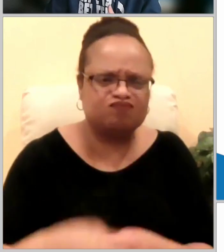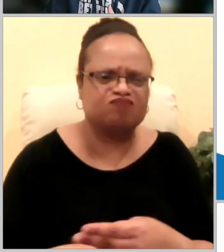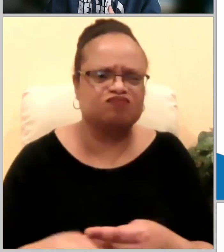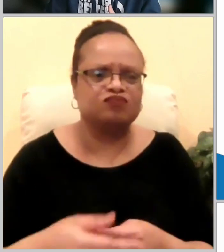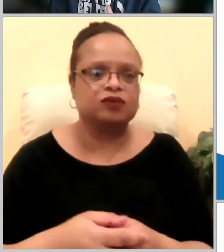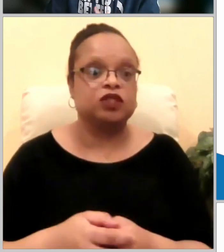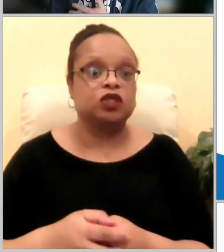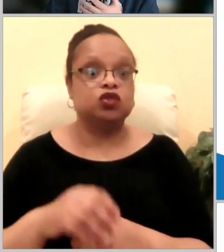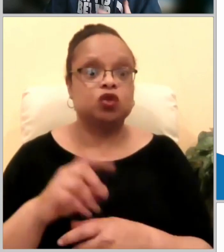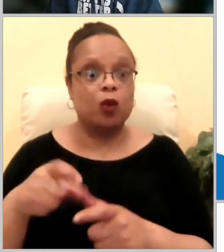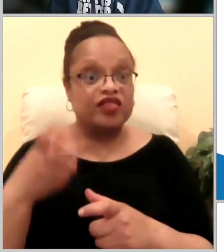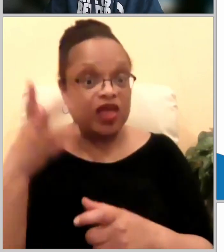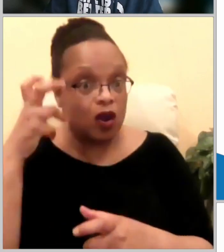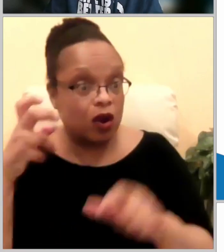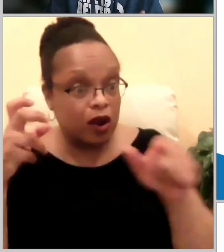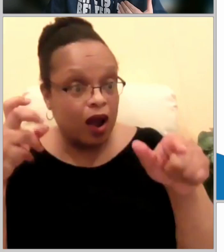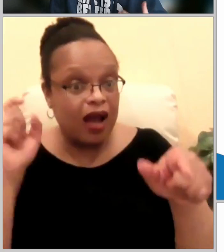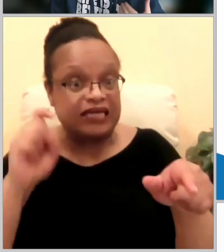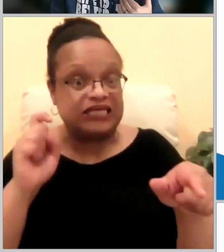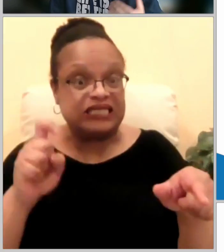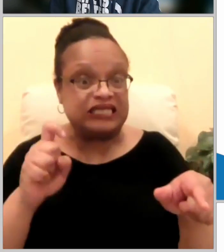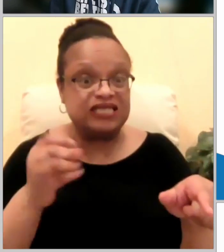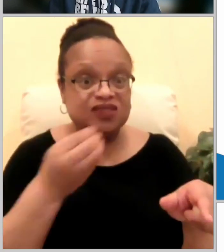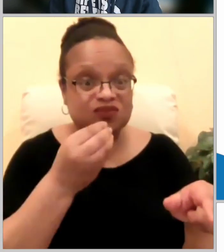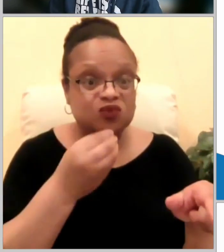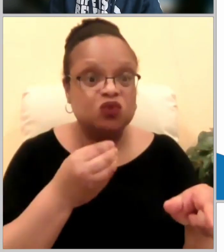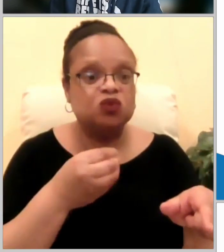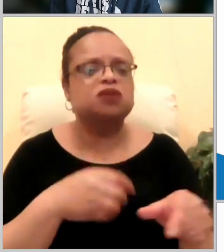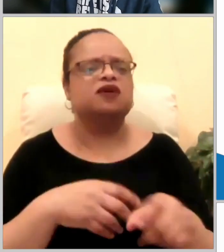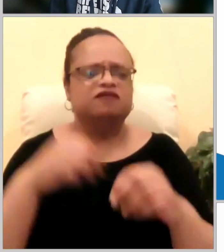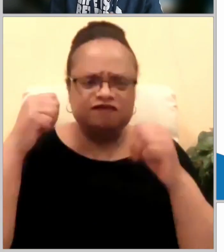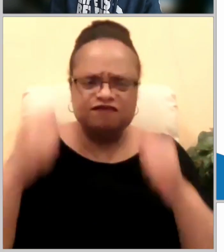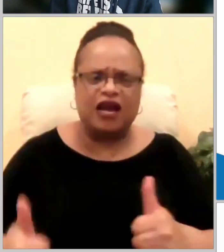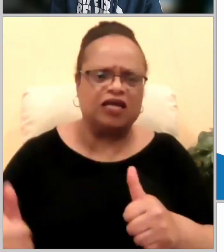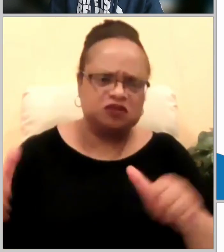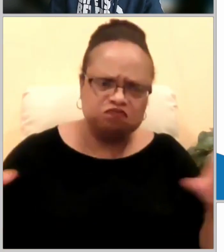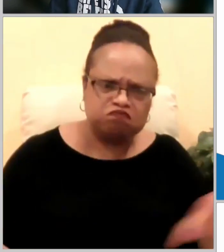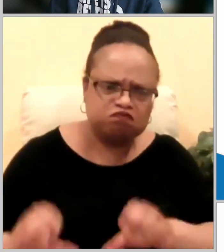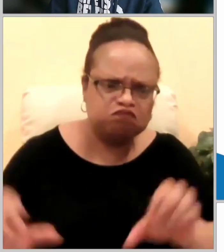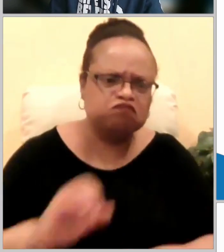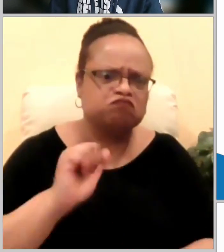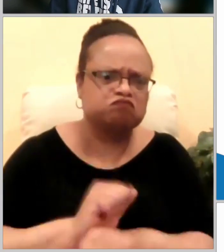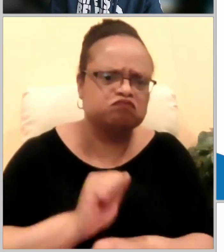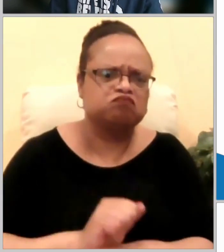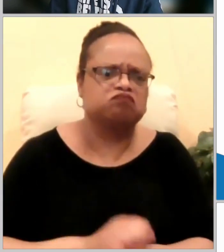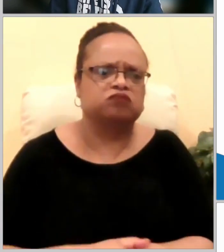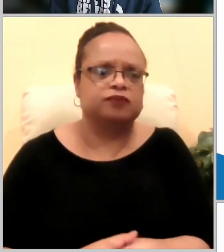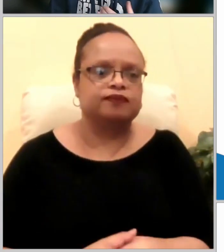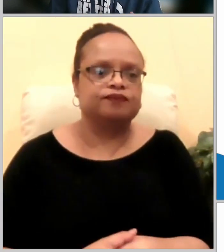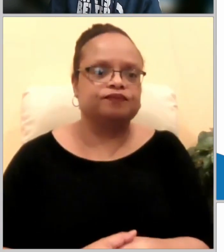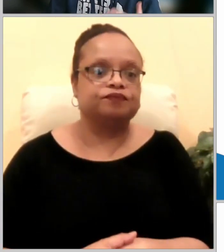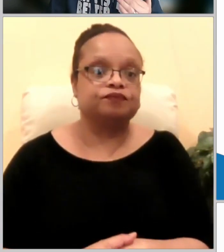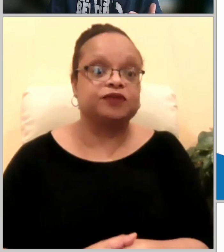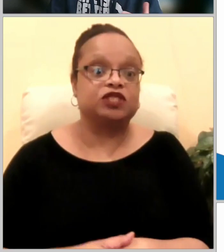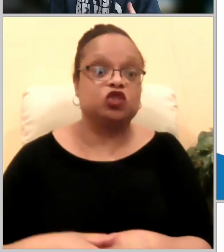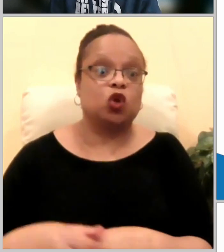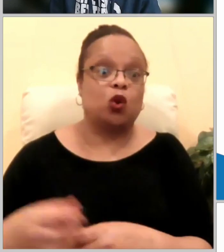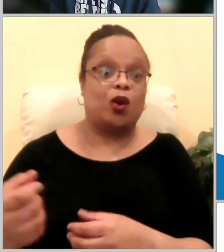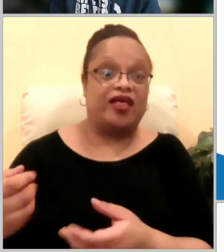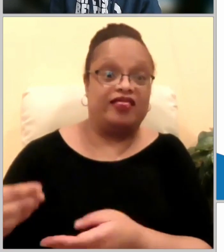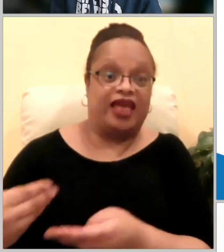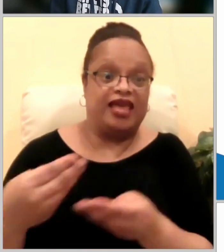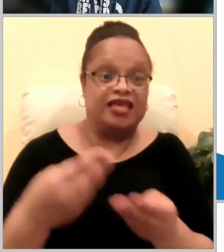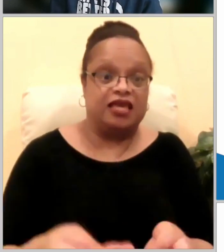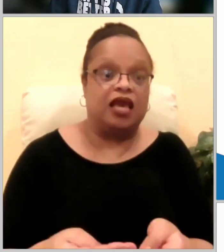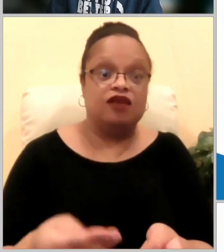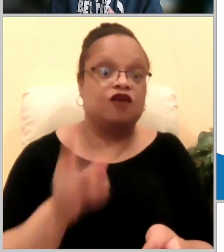there was a need they didn't hesitate they sprung into action and did something about it they gave as they were able